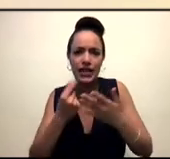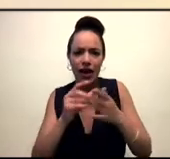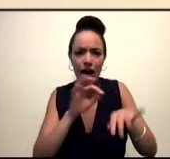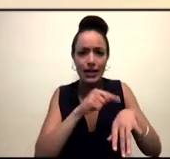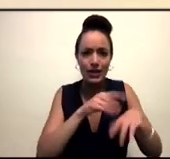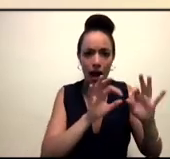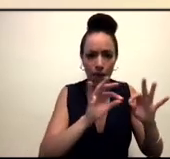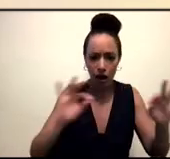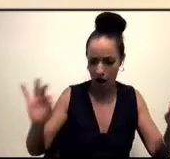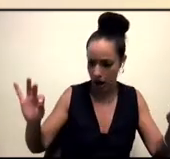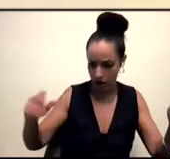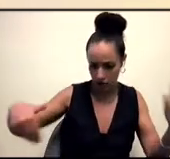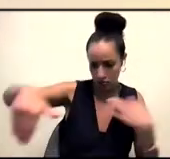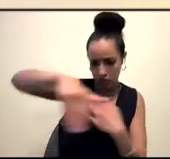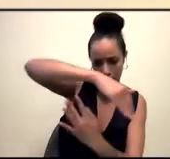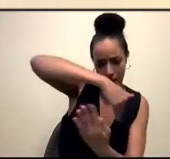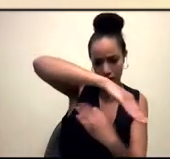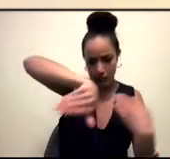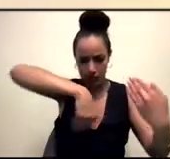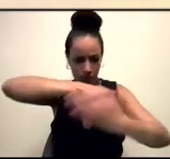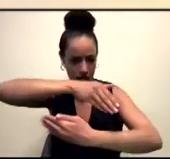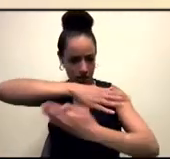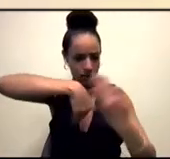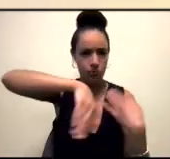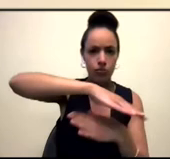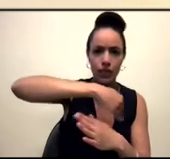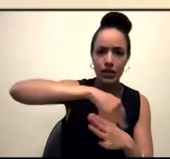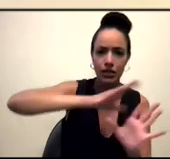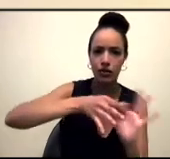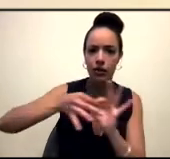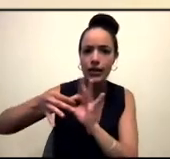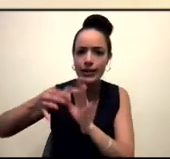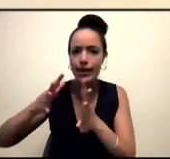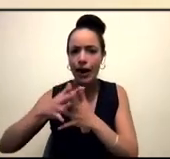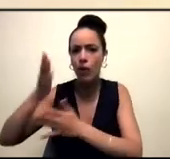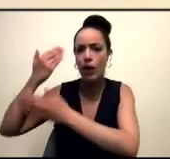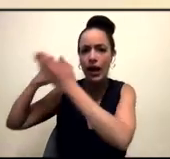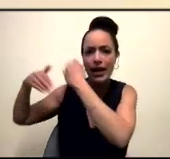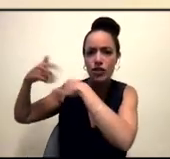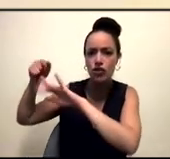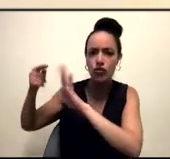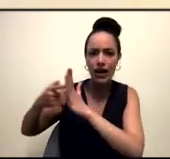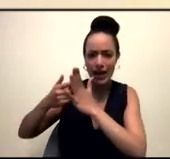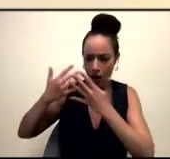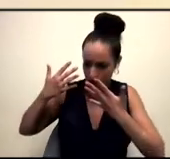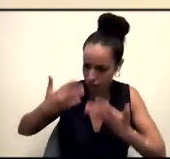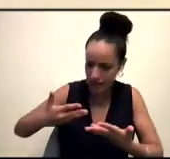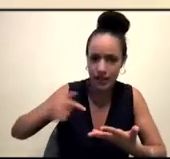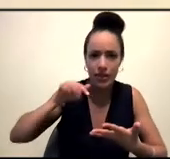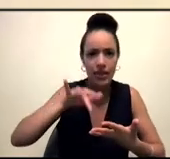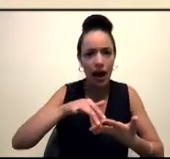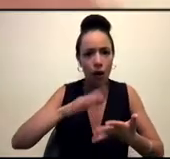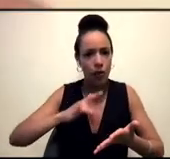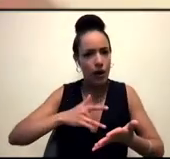the ways in which history is present to us now. Because even if I make that visible in like a fabulous way,